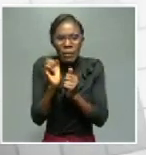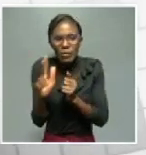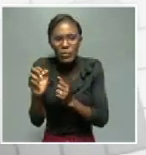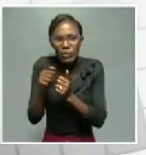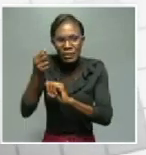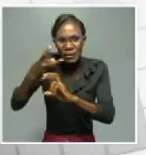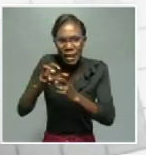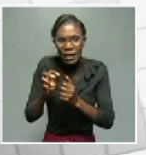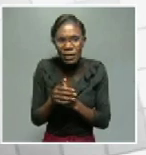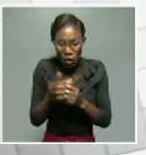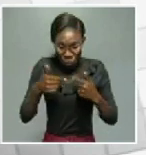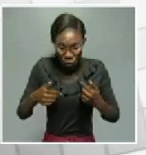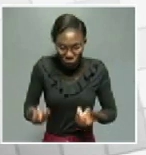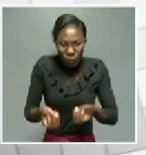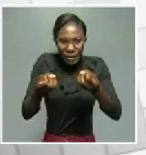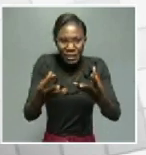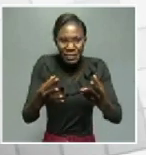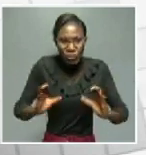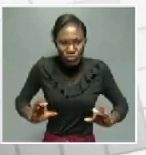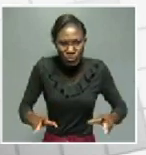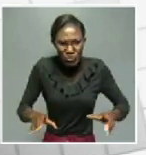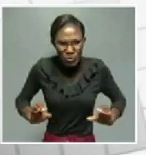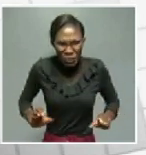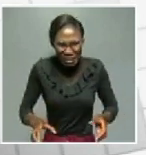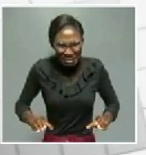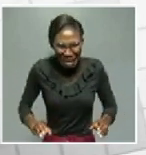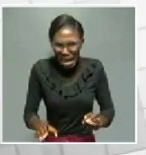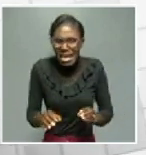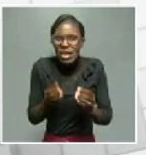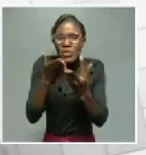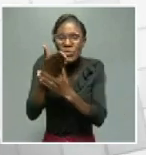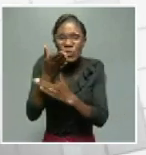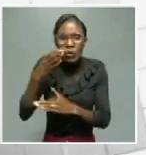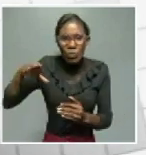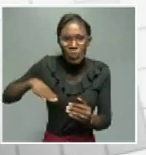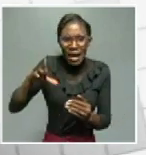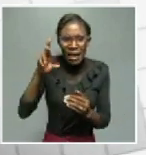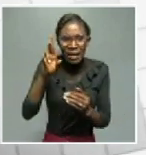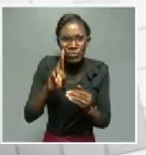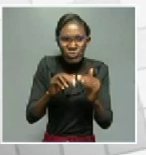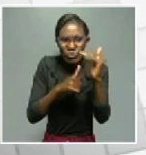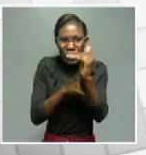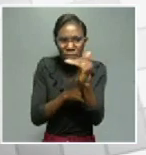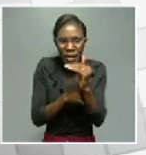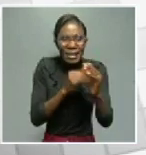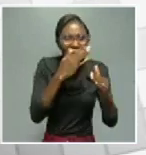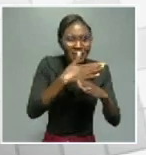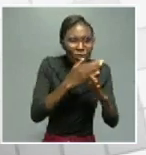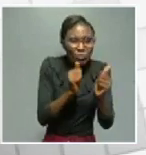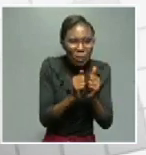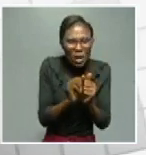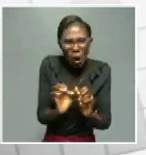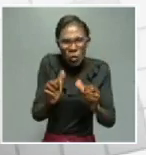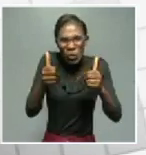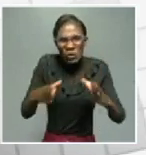wheelchairs through the office of the governor of Oshana, who coordinated with a good company in Oshana region that